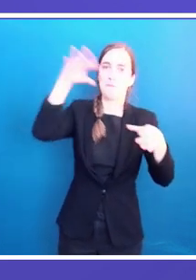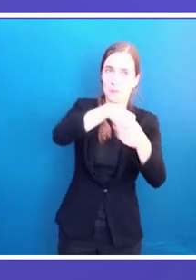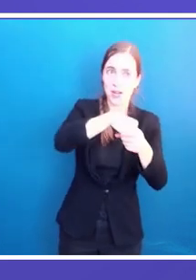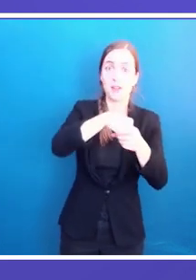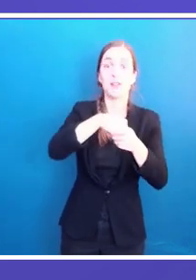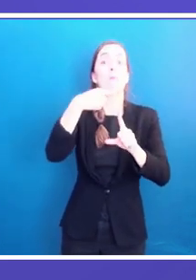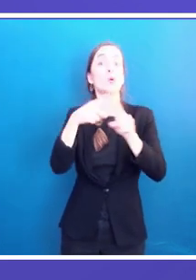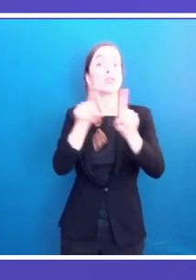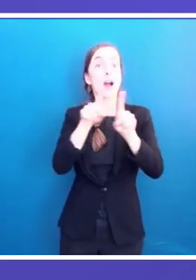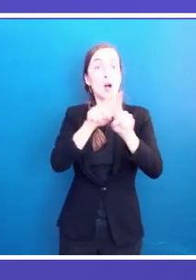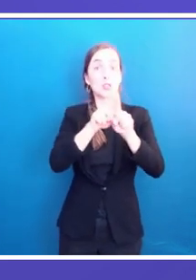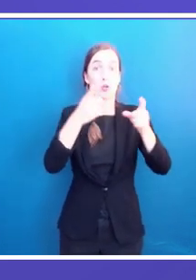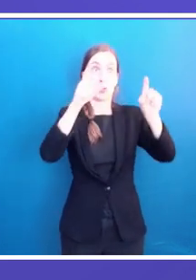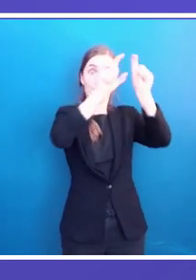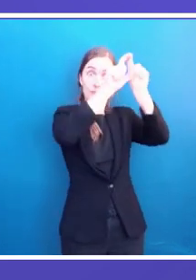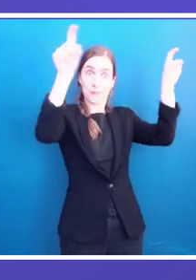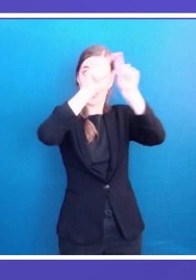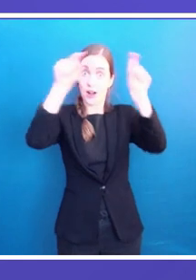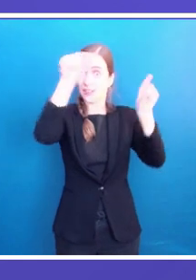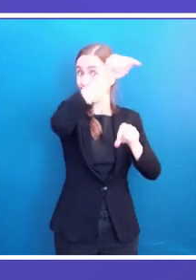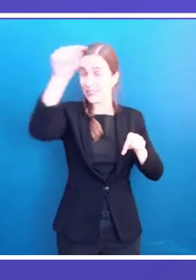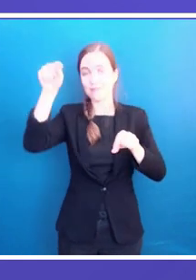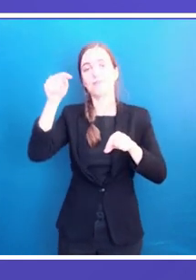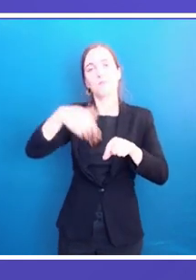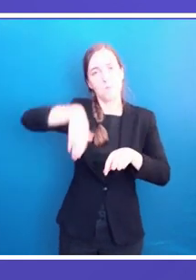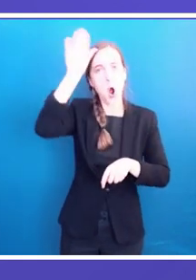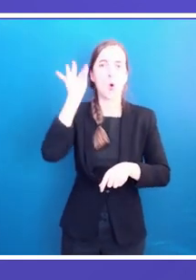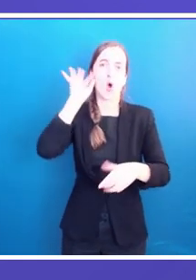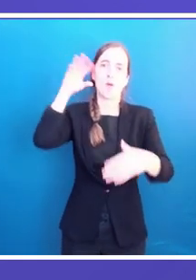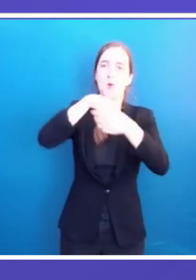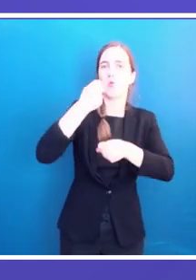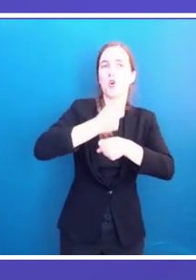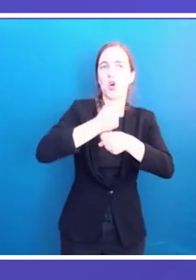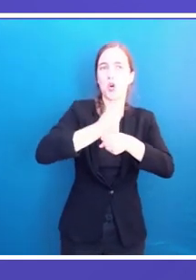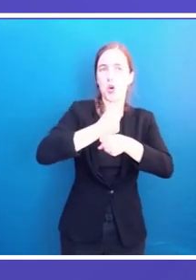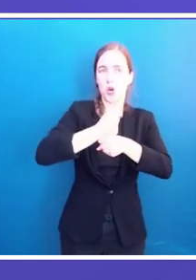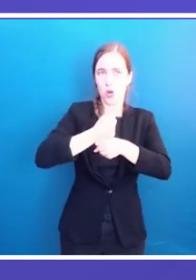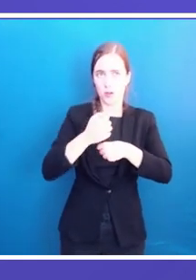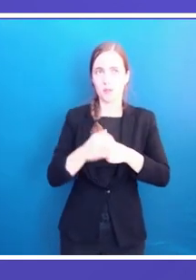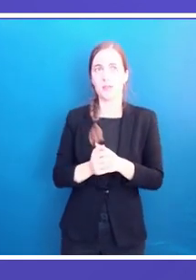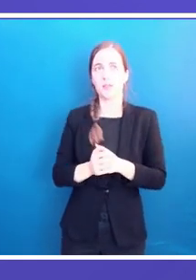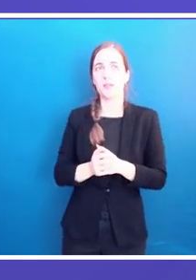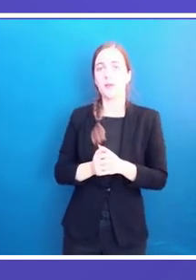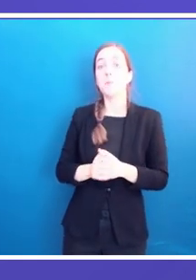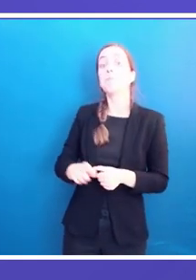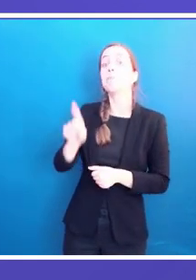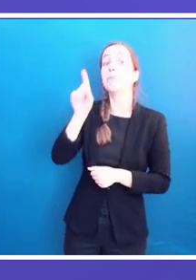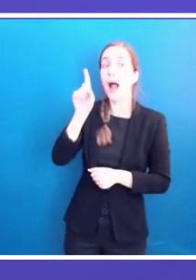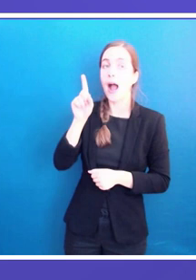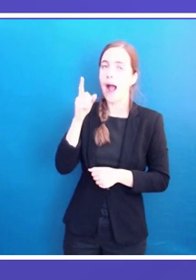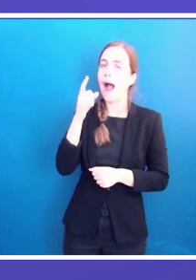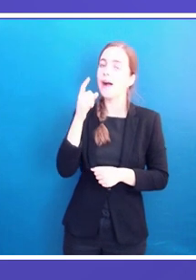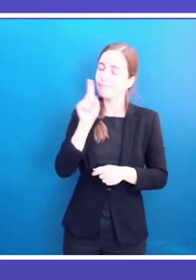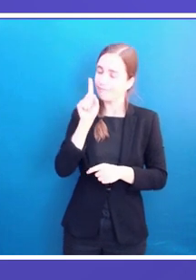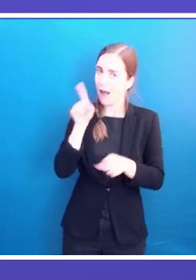allow women to make those steps forward. Right now, there are not the conditions available in many